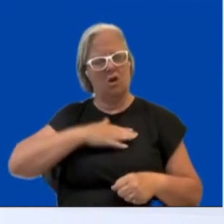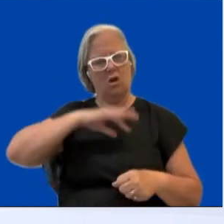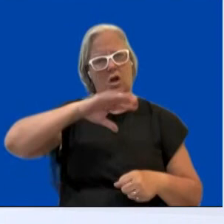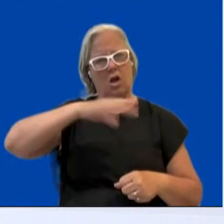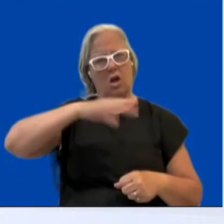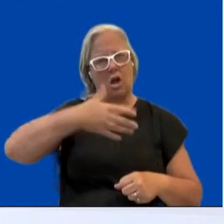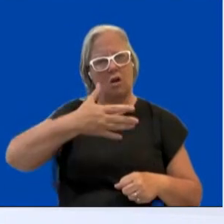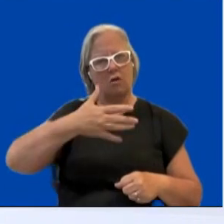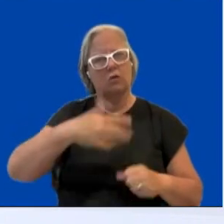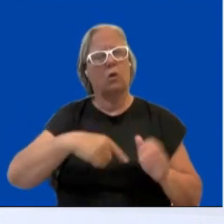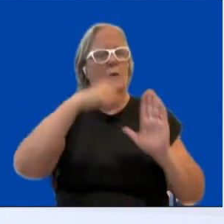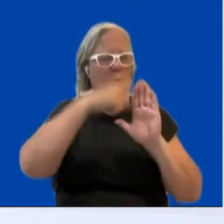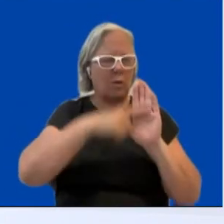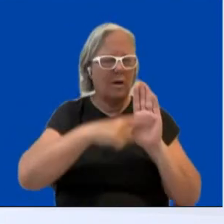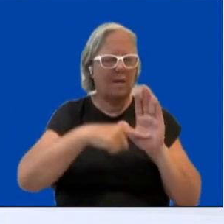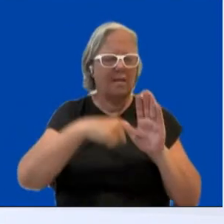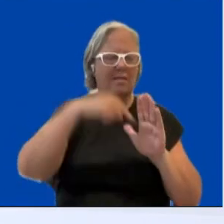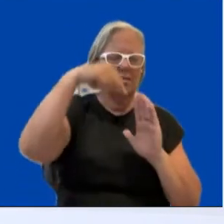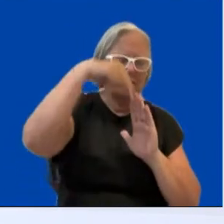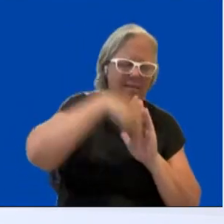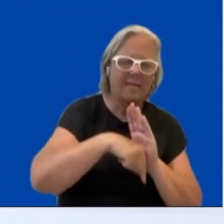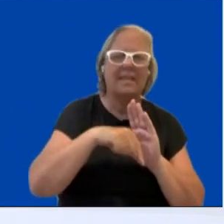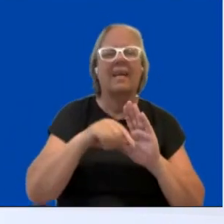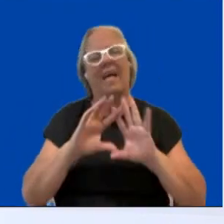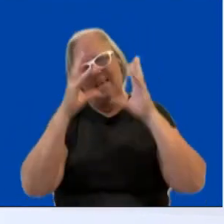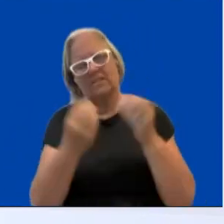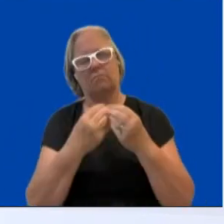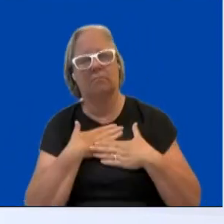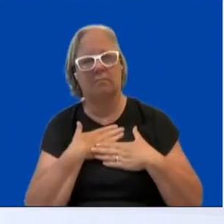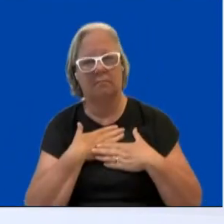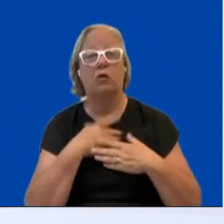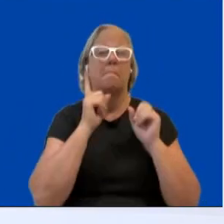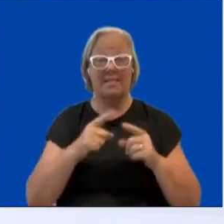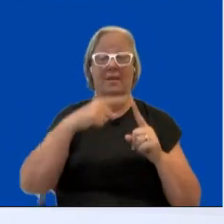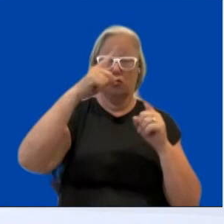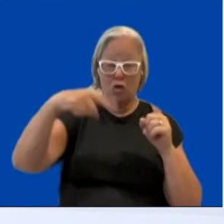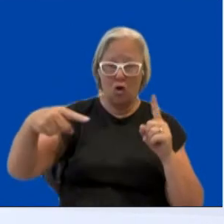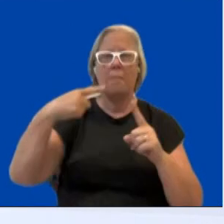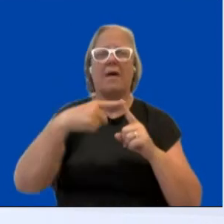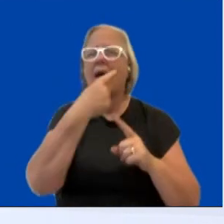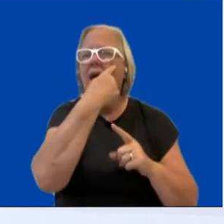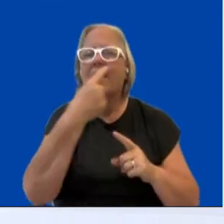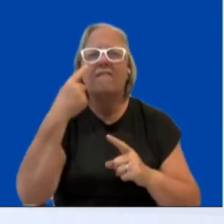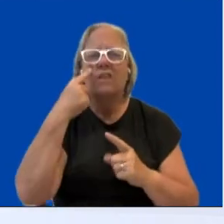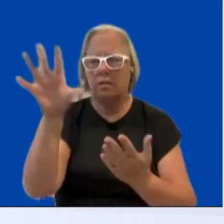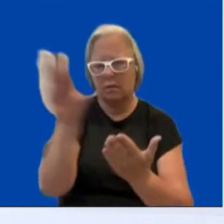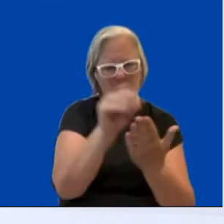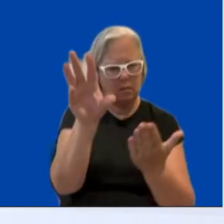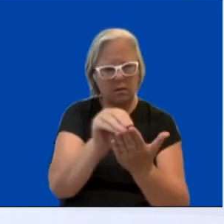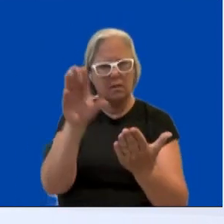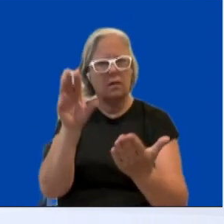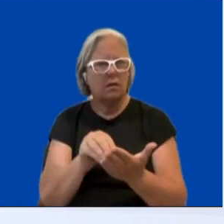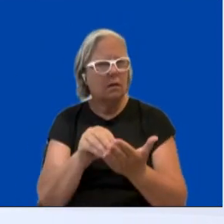And I mean, you simply cannot do this without data and evidence. I take it that every government want to develop the best